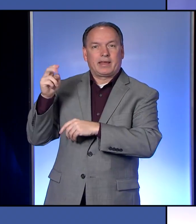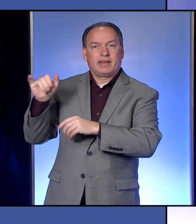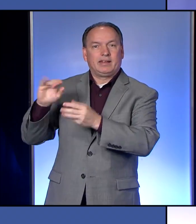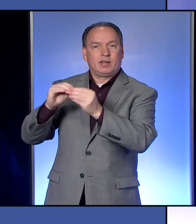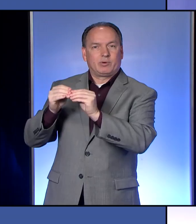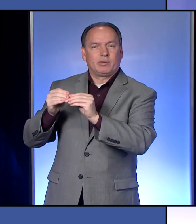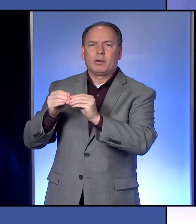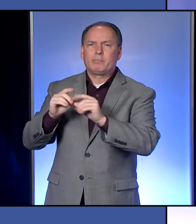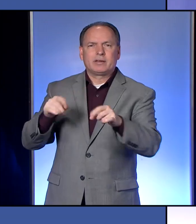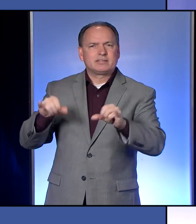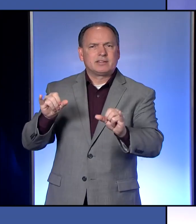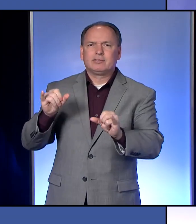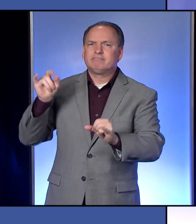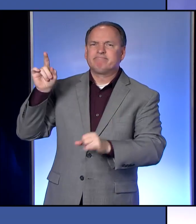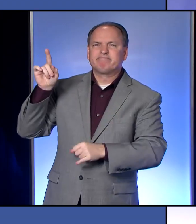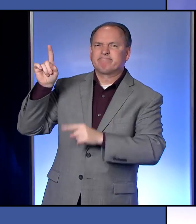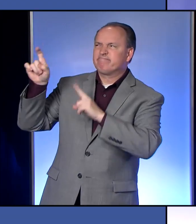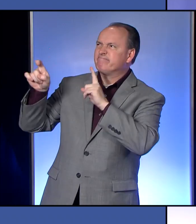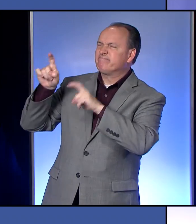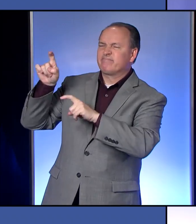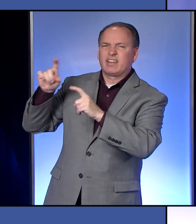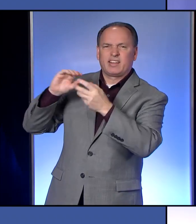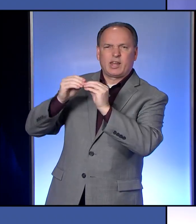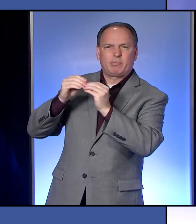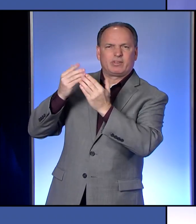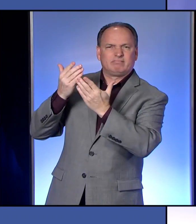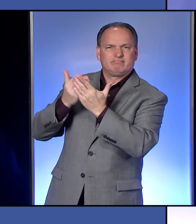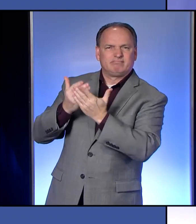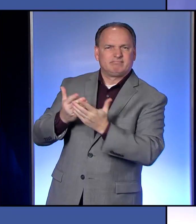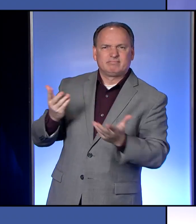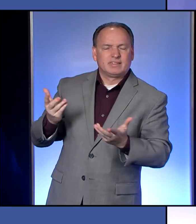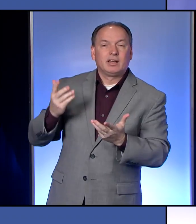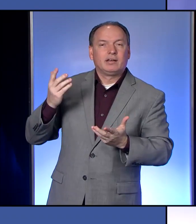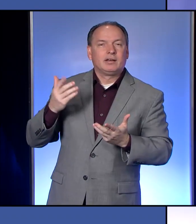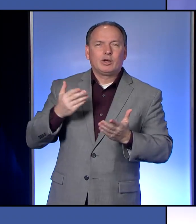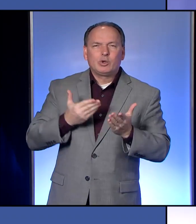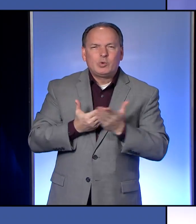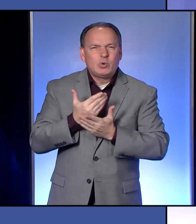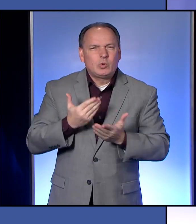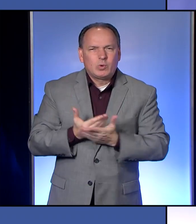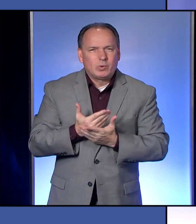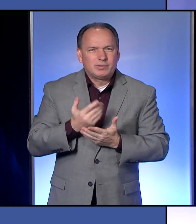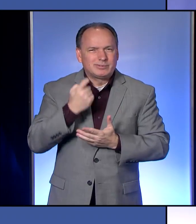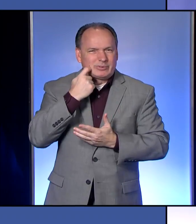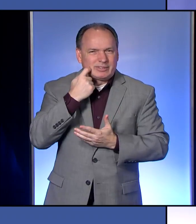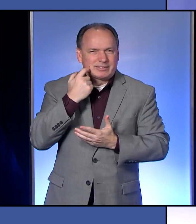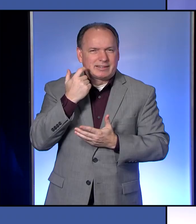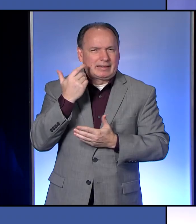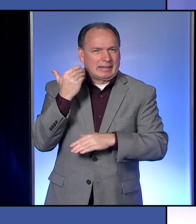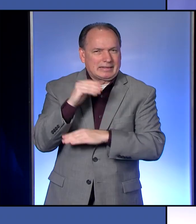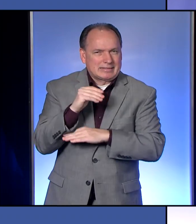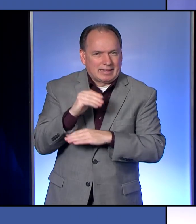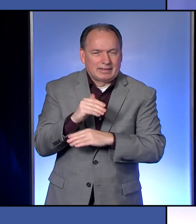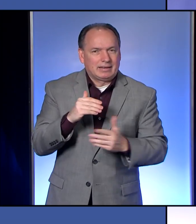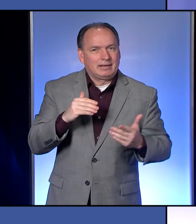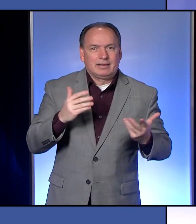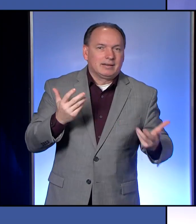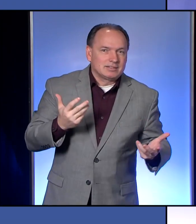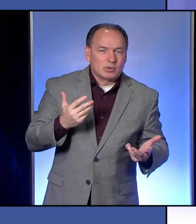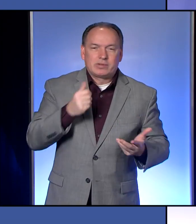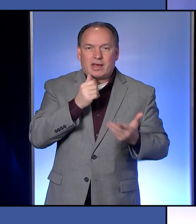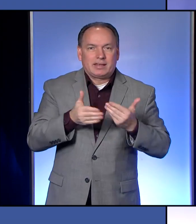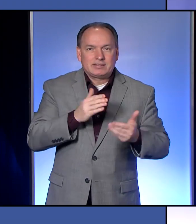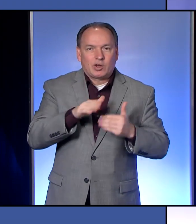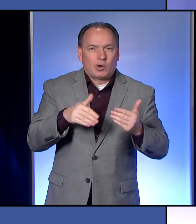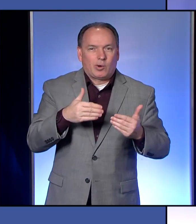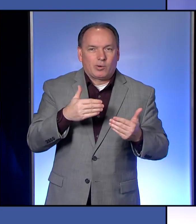confirmation on all of this. This is very, very new information, not even 24 hours. And it's not easy to always